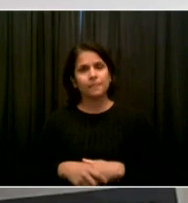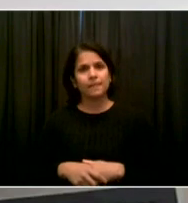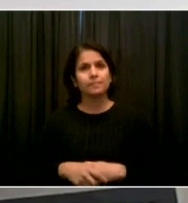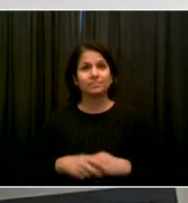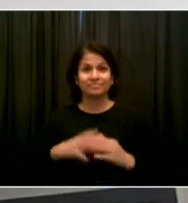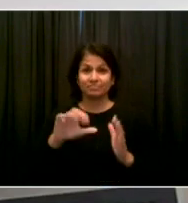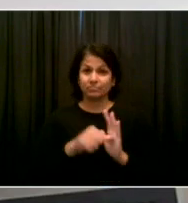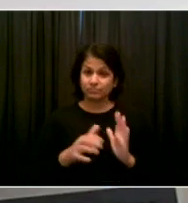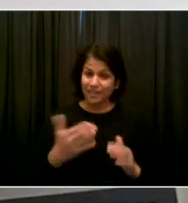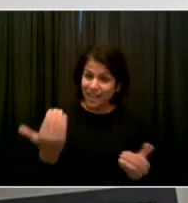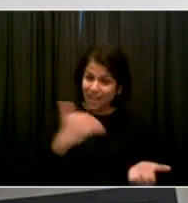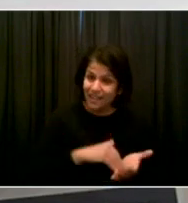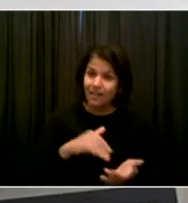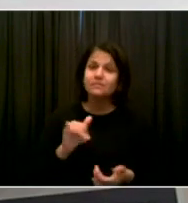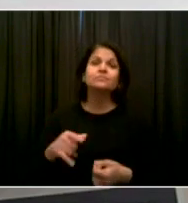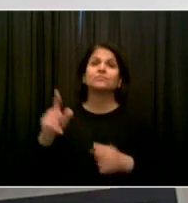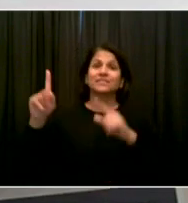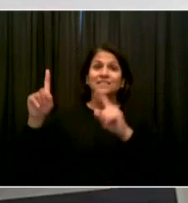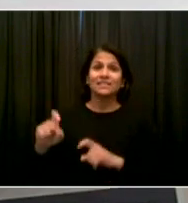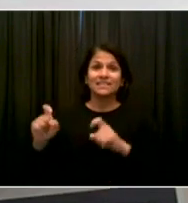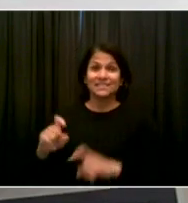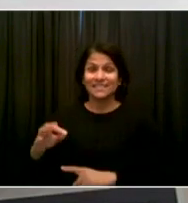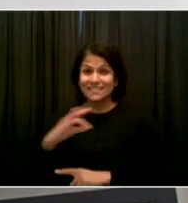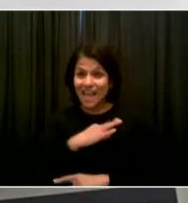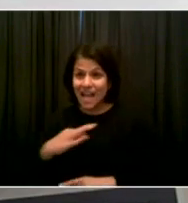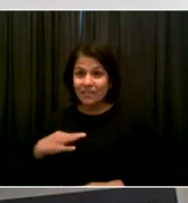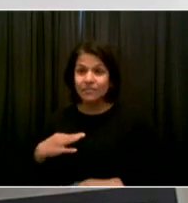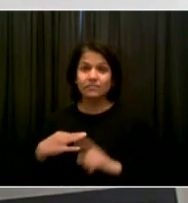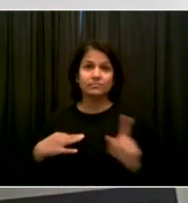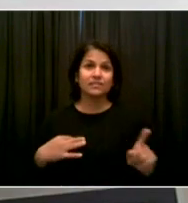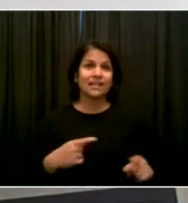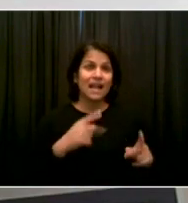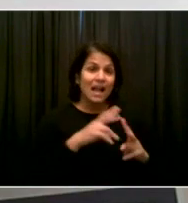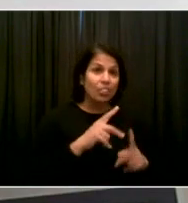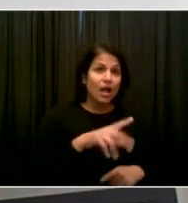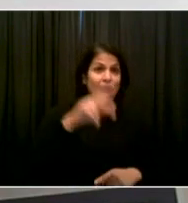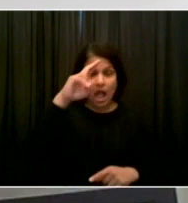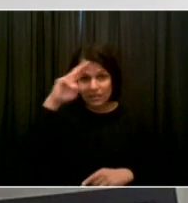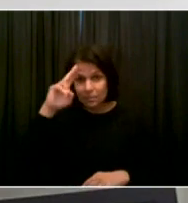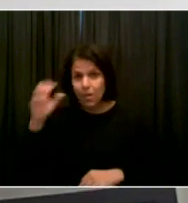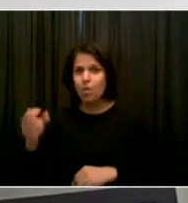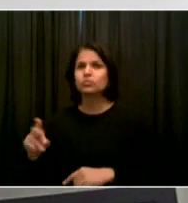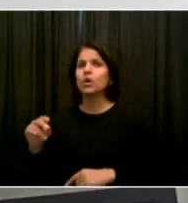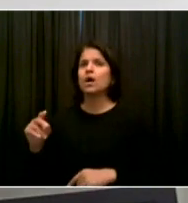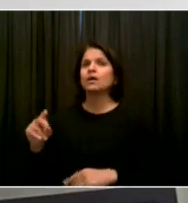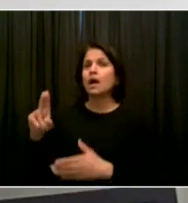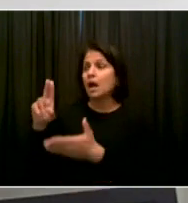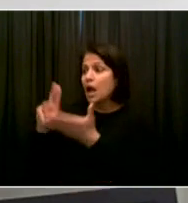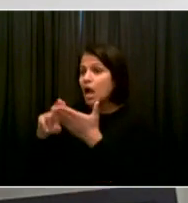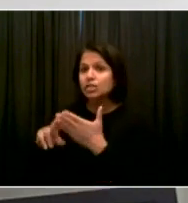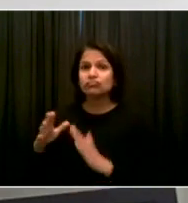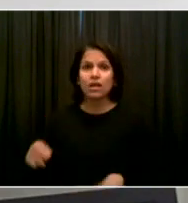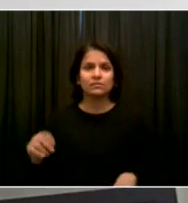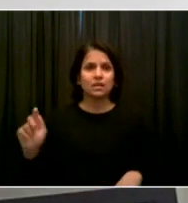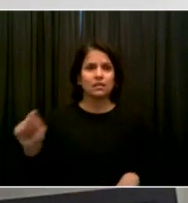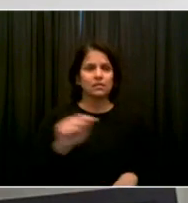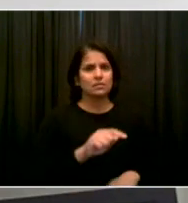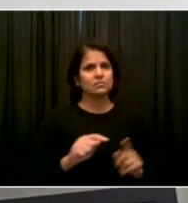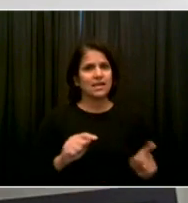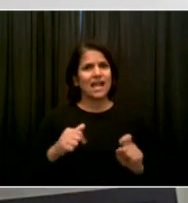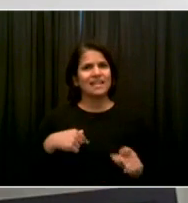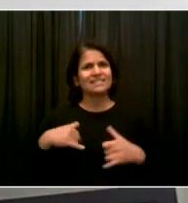one of our hospitals or through a vendor, these are, in fact, heroes. They are coming very close to people